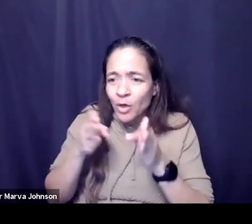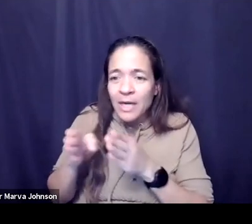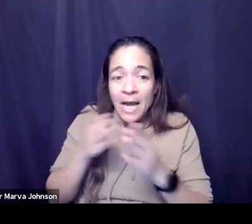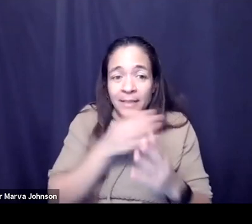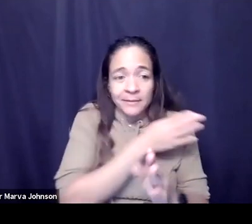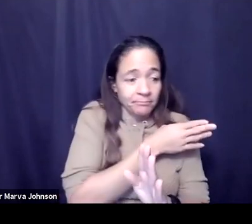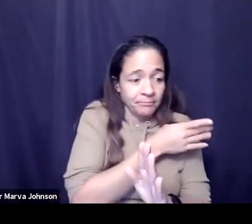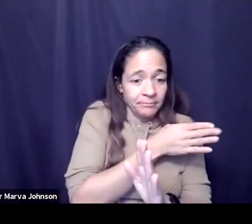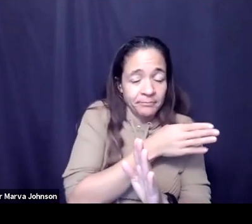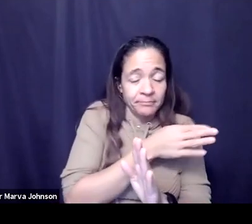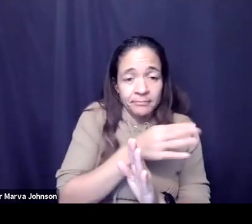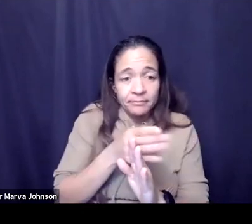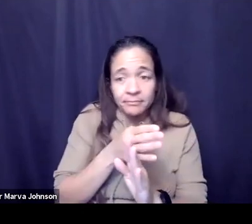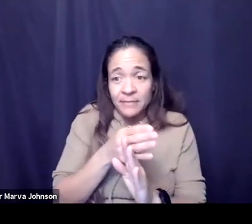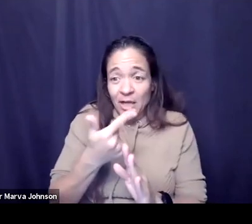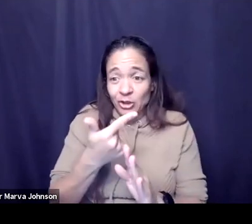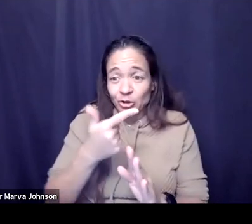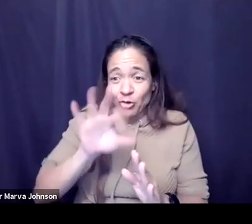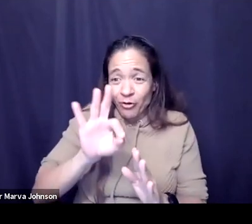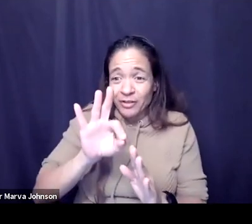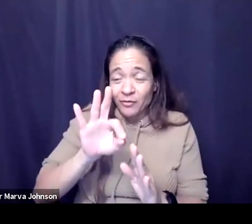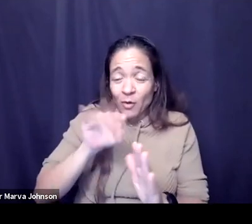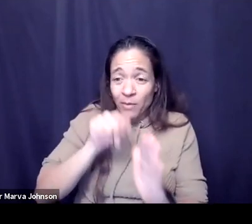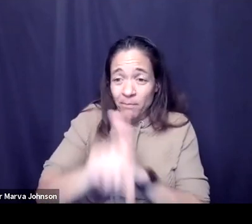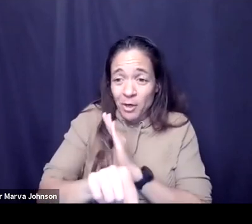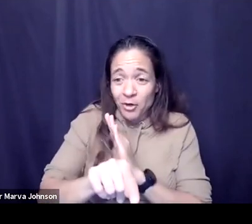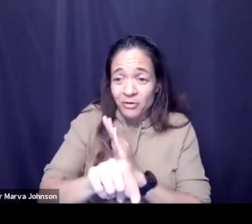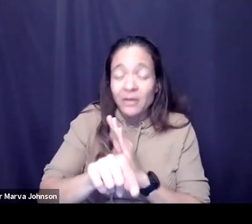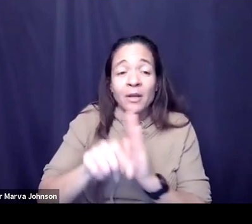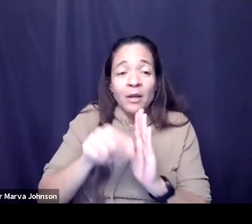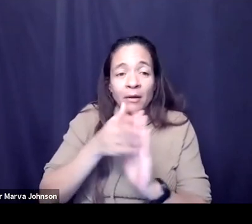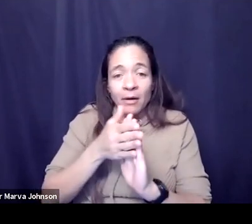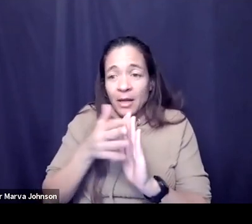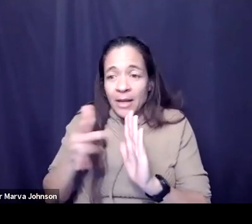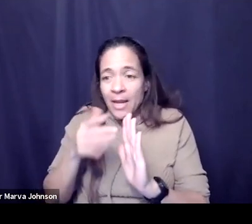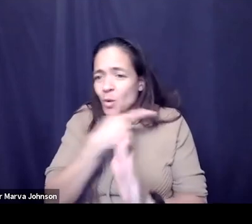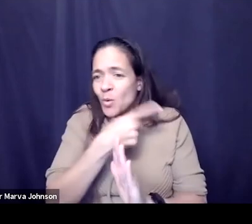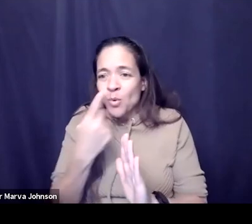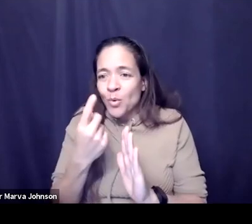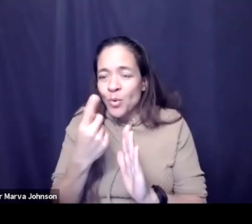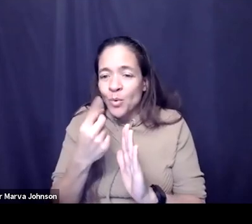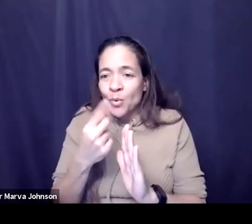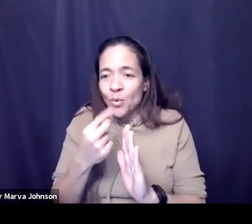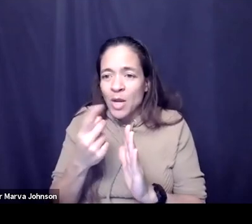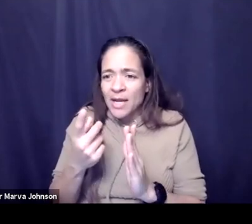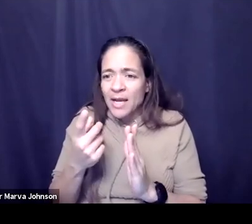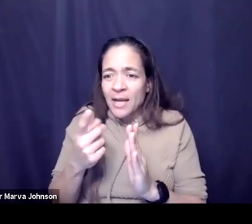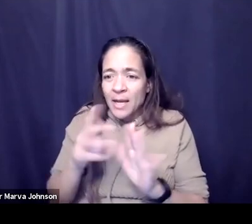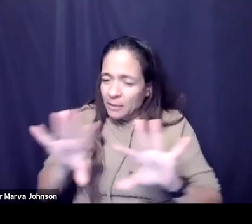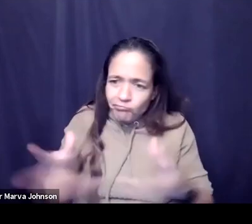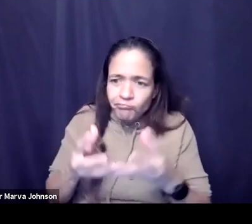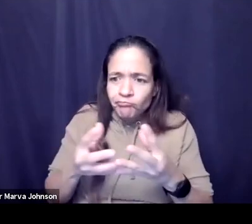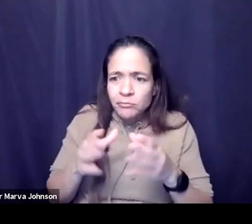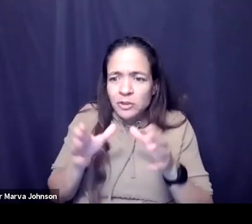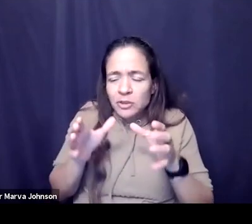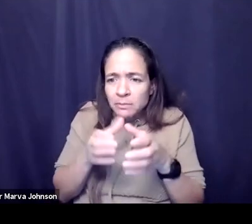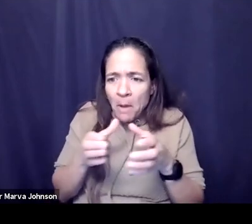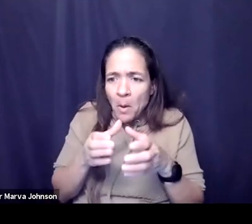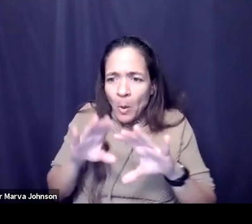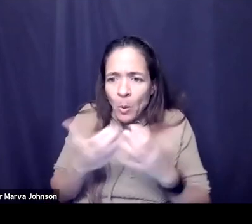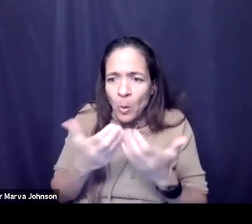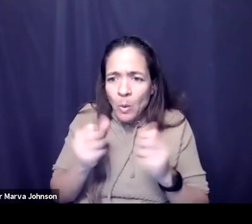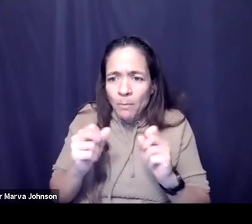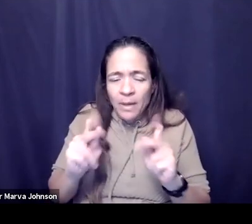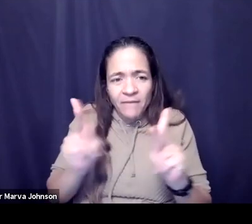after george floyd's murder he immediately uh rallied a small group of people and said um